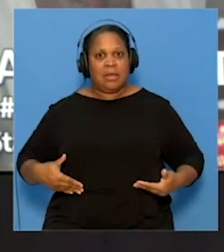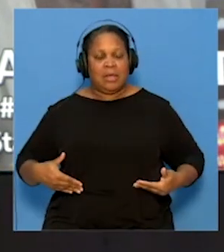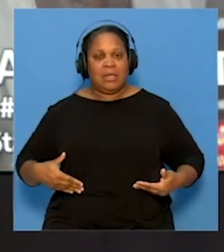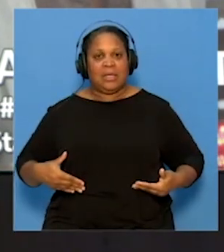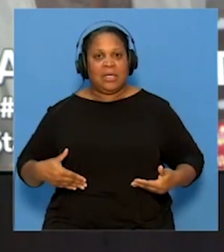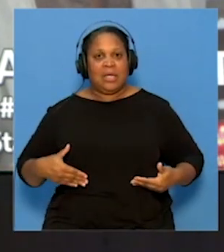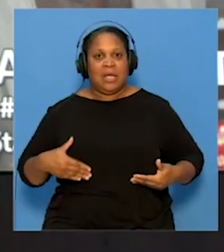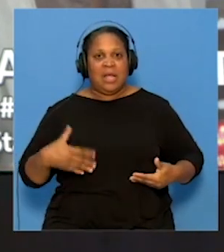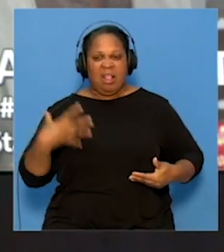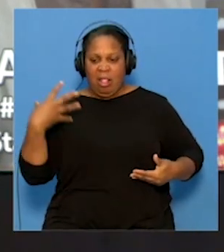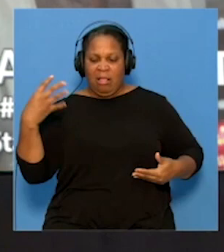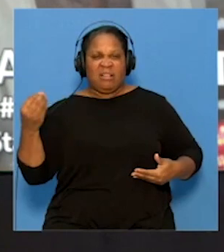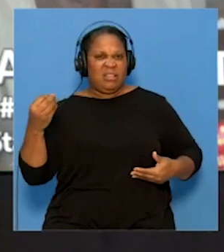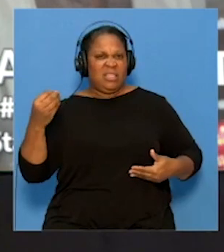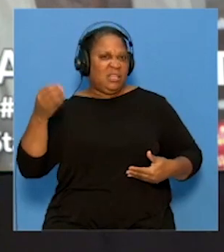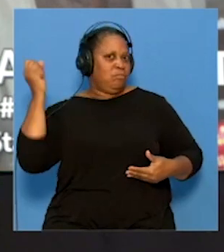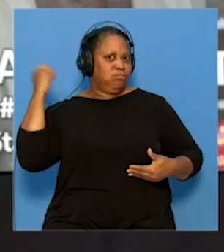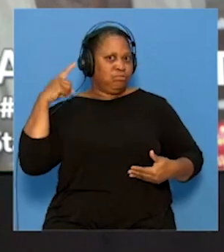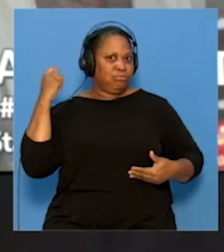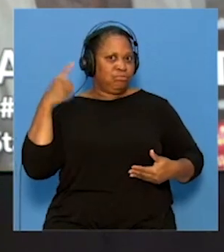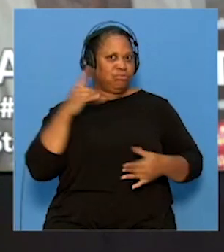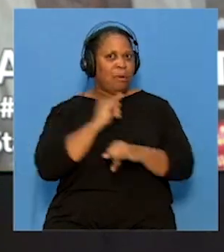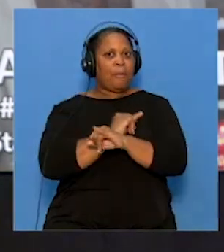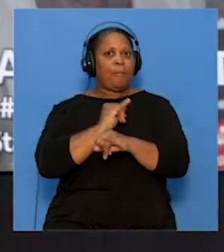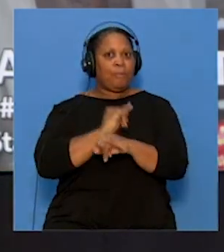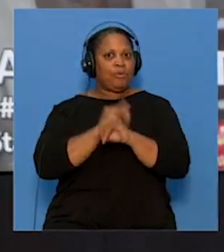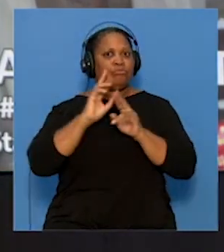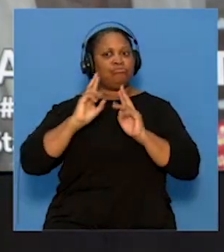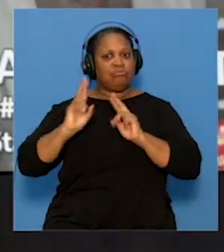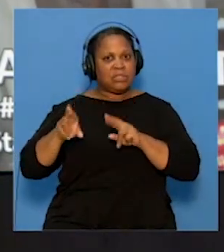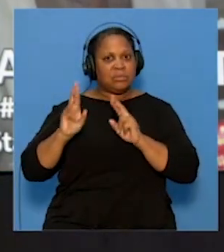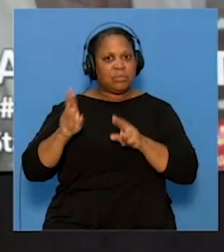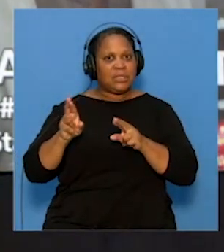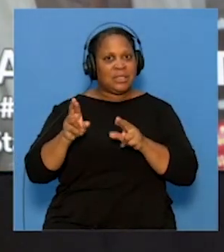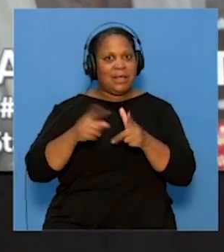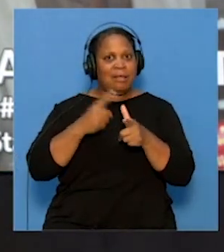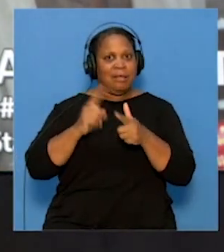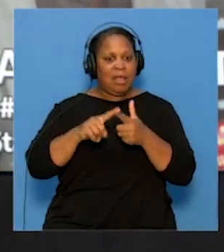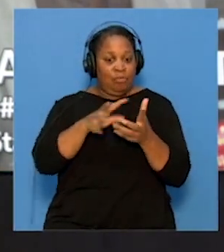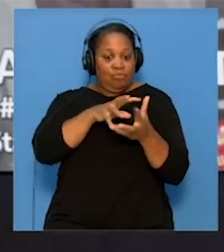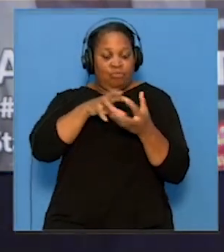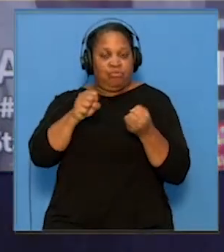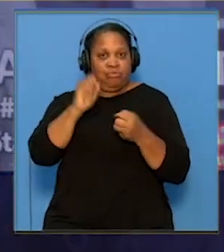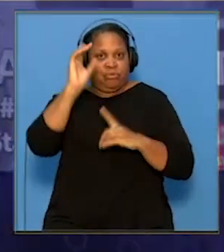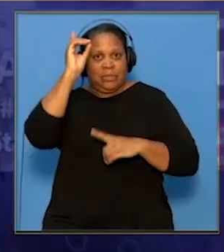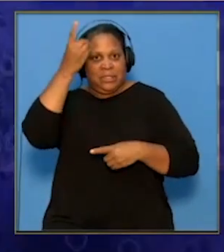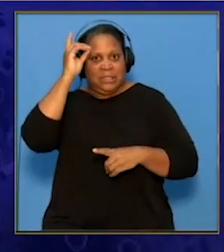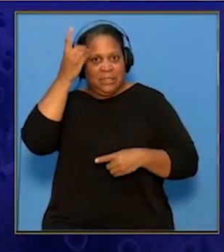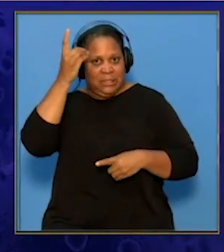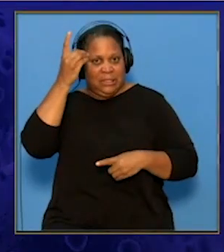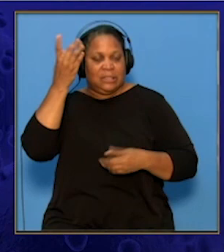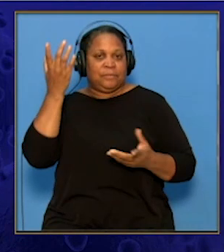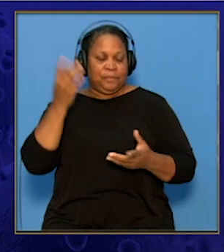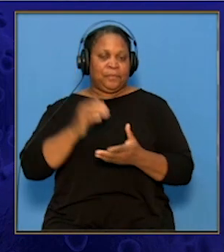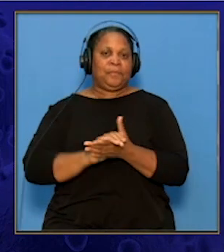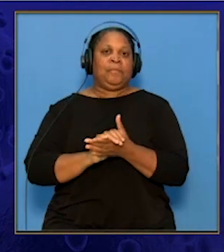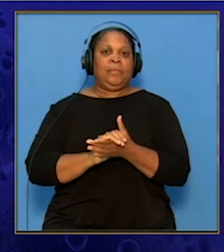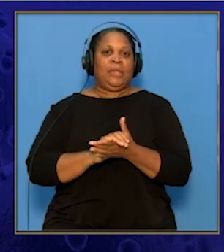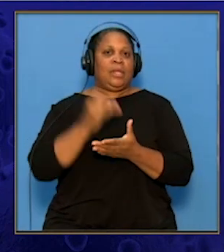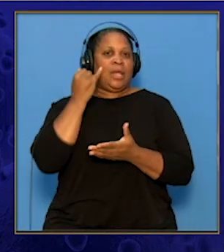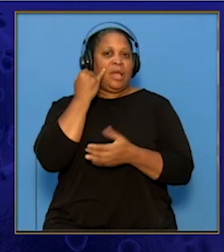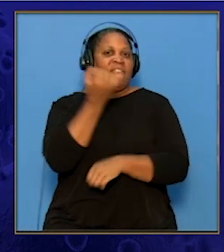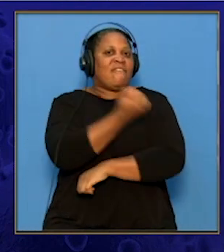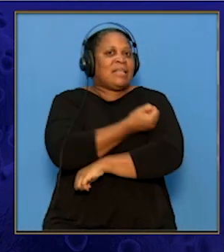they lead the body to trigger an immune response resulting in the destruction of the disease-causing agent. If a